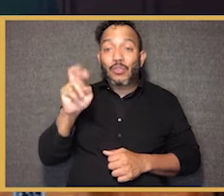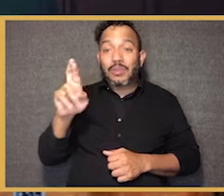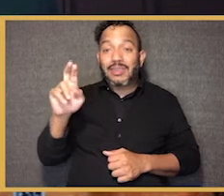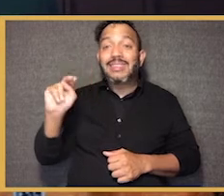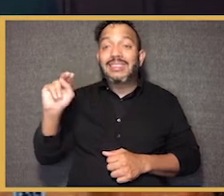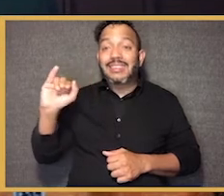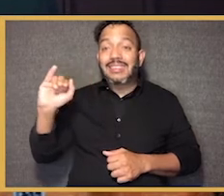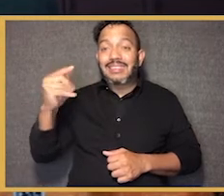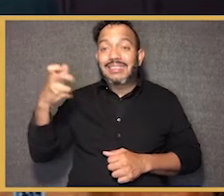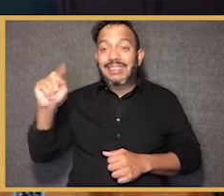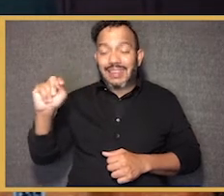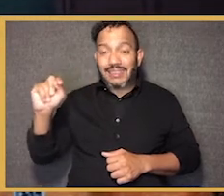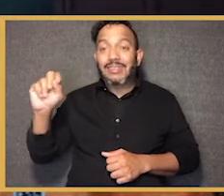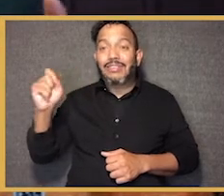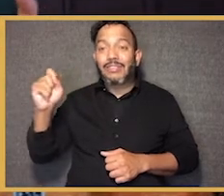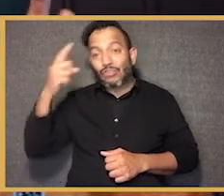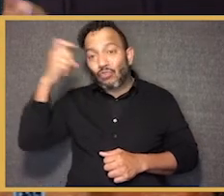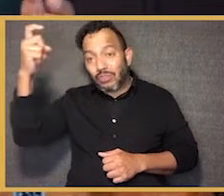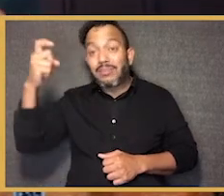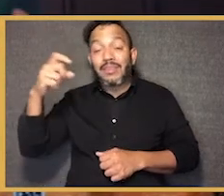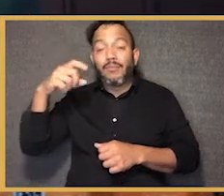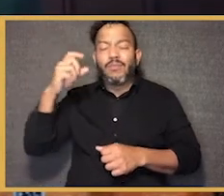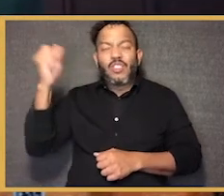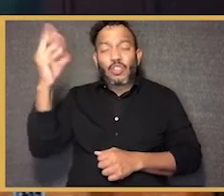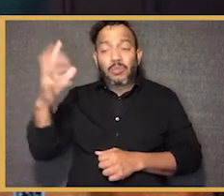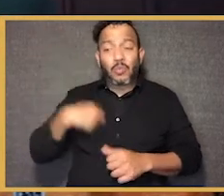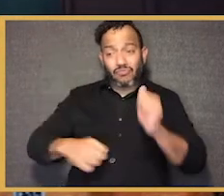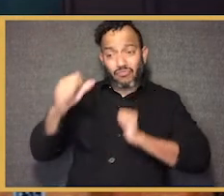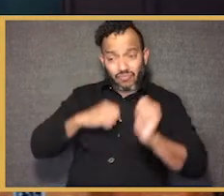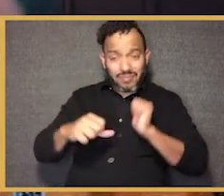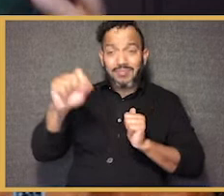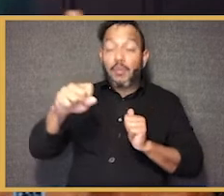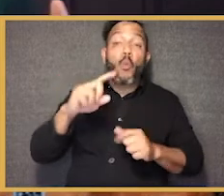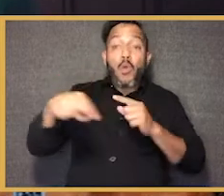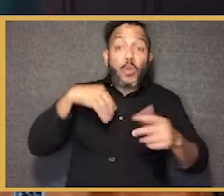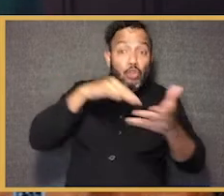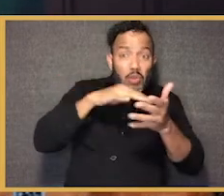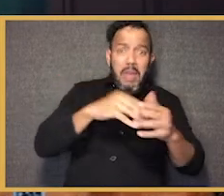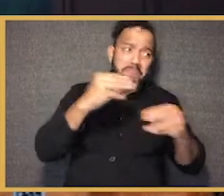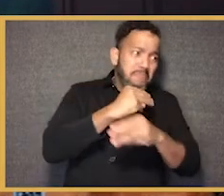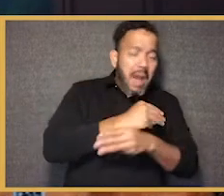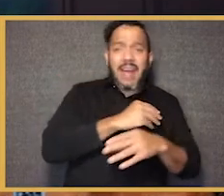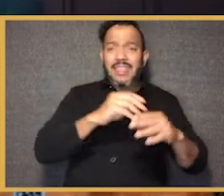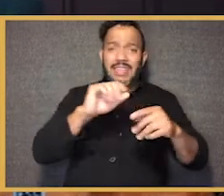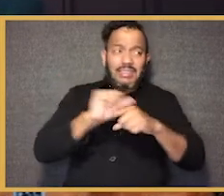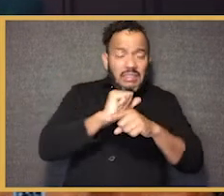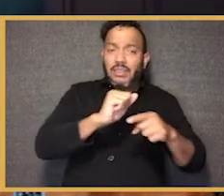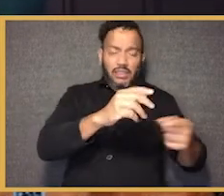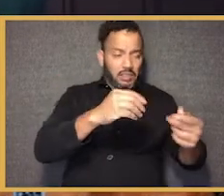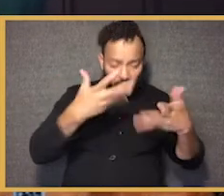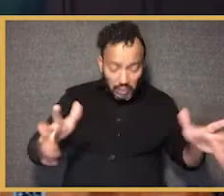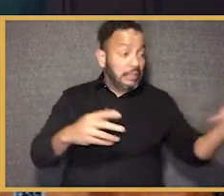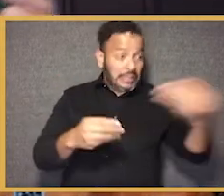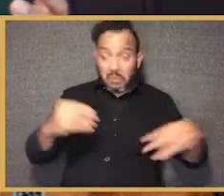schools. He was the kind of teacher who, when you finished a book, he was there with the next. When you finish a math problem, he was there with another that was a little